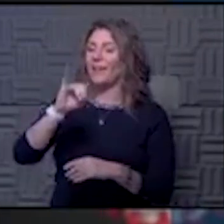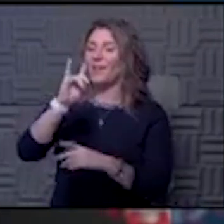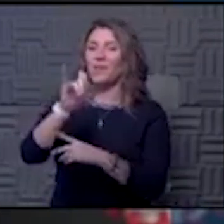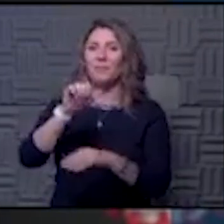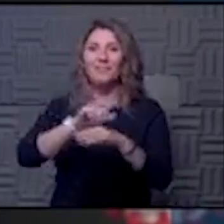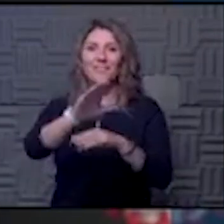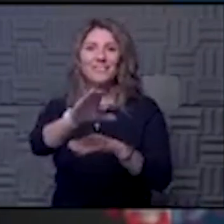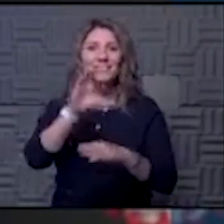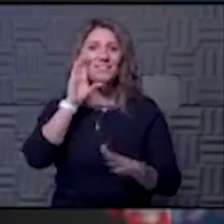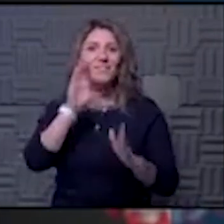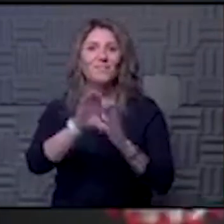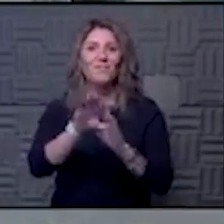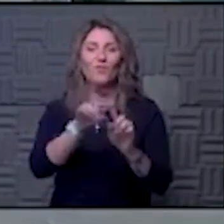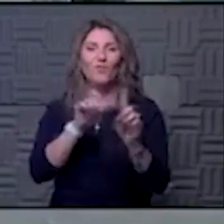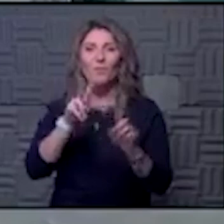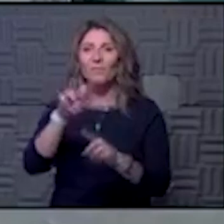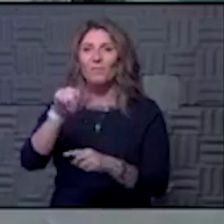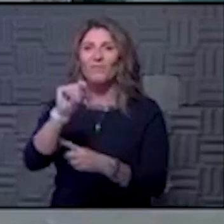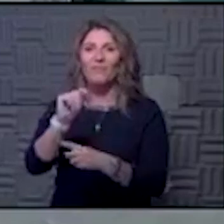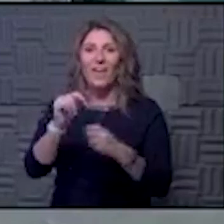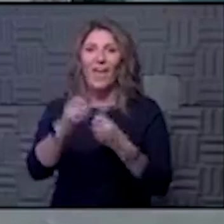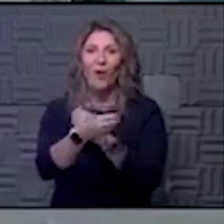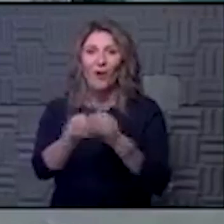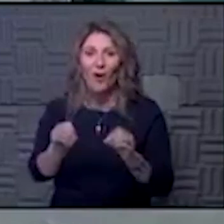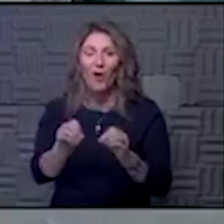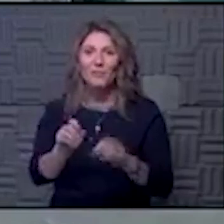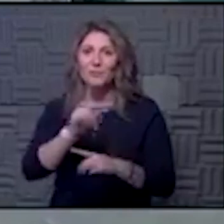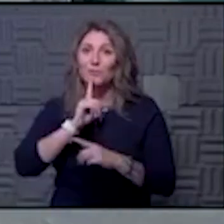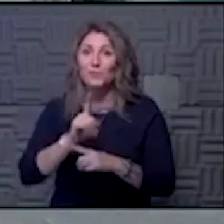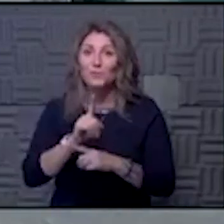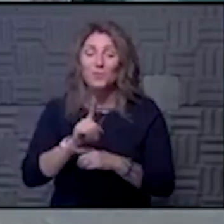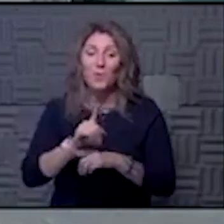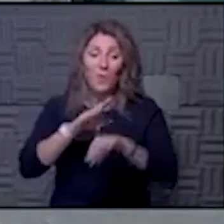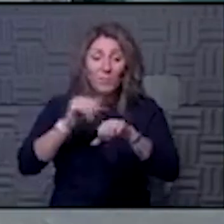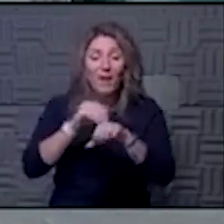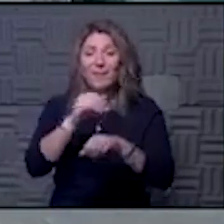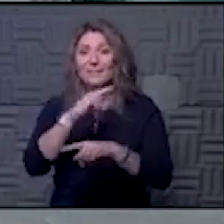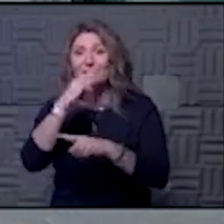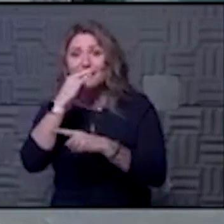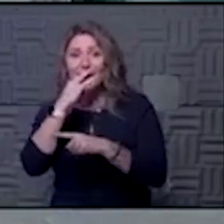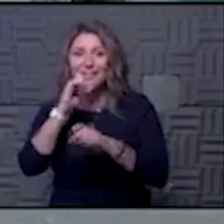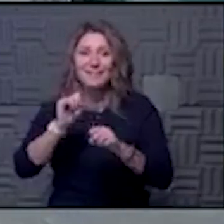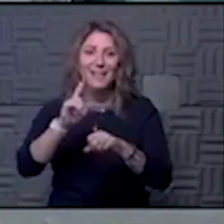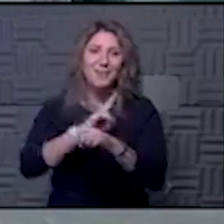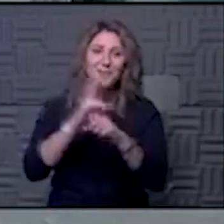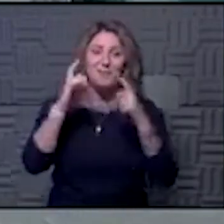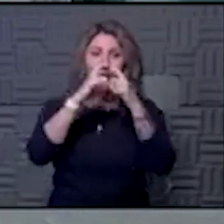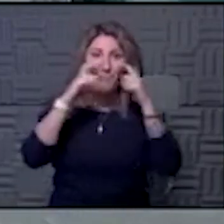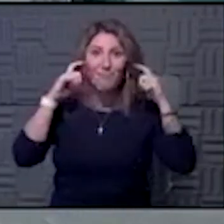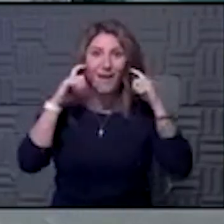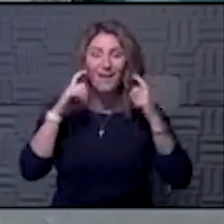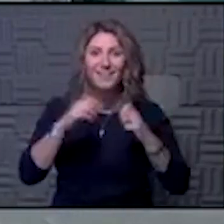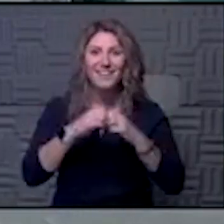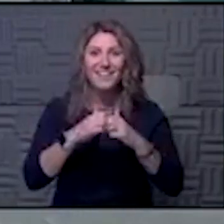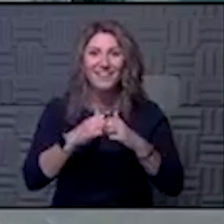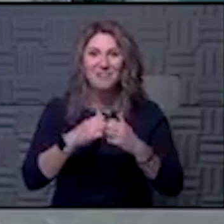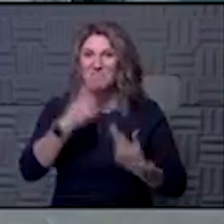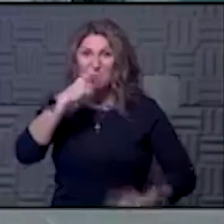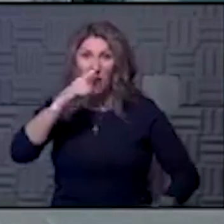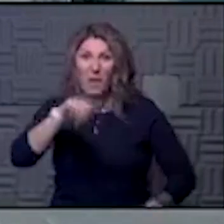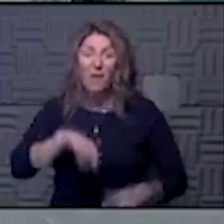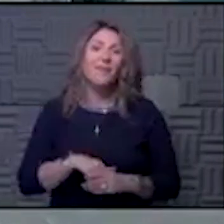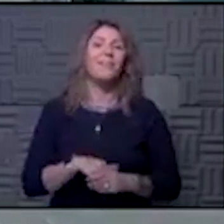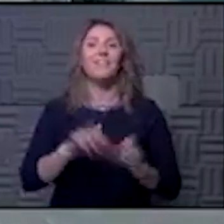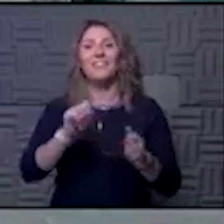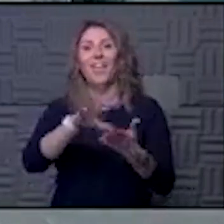photo from her veterinarian's office. It's true that pets and kids can do a great job of masking. They don't seem to mind. We can